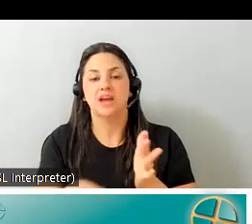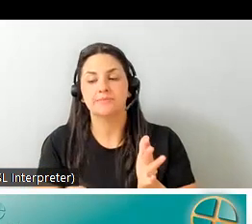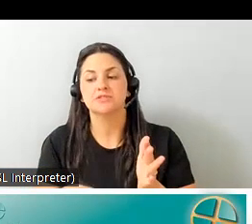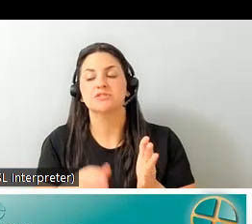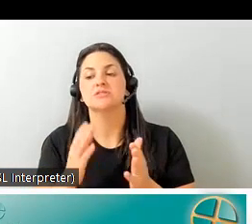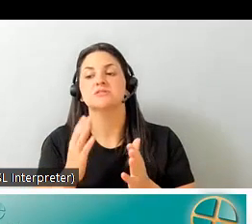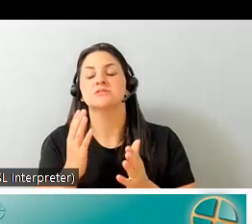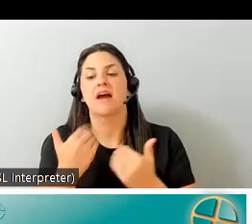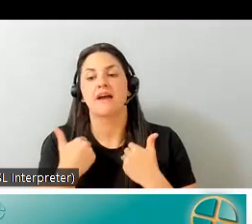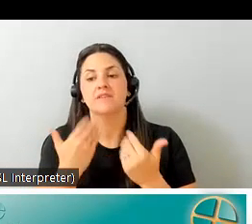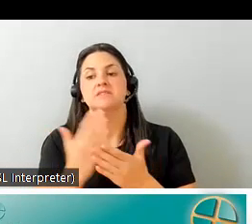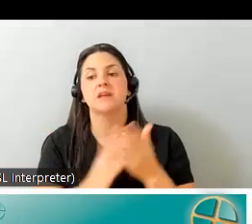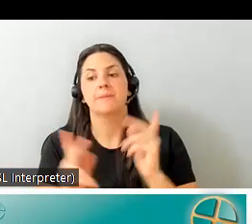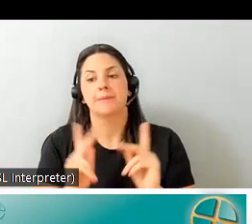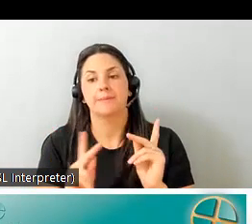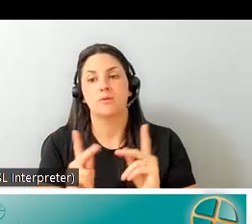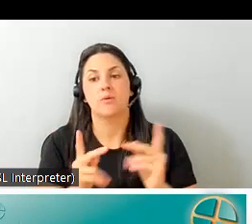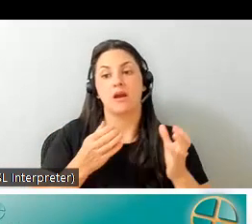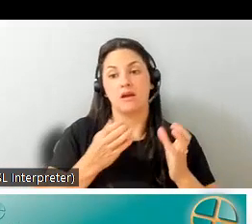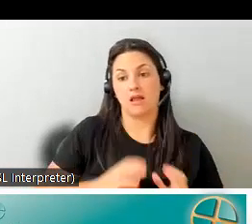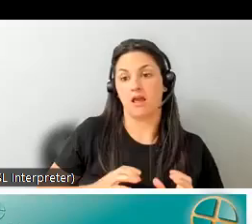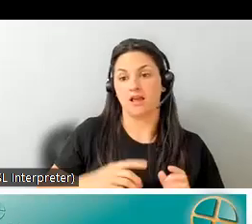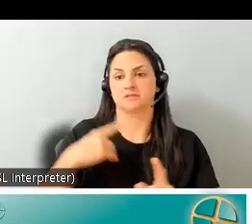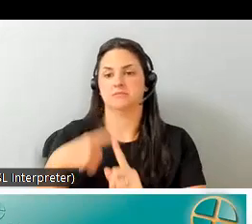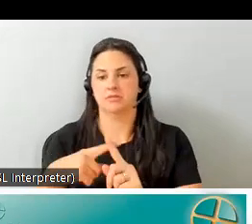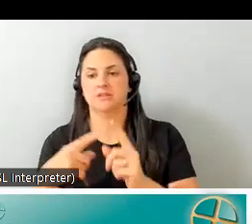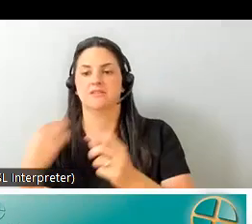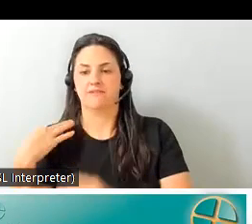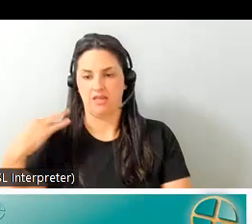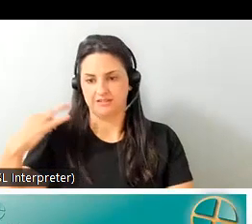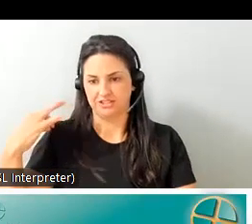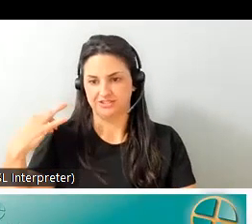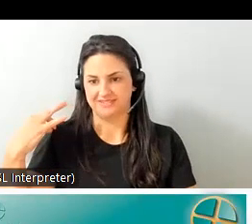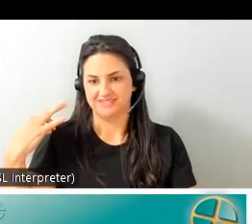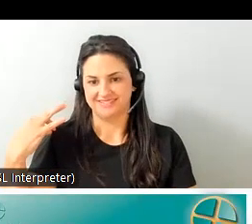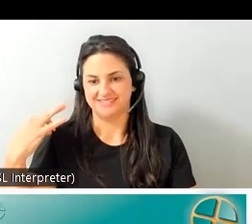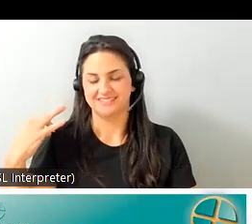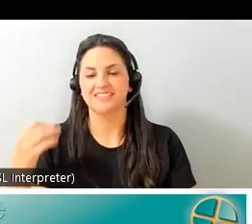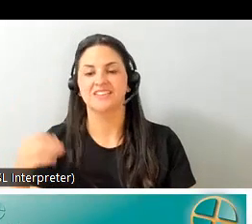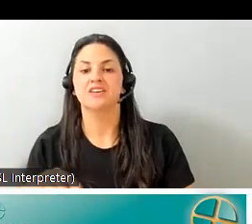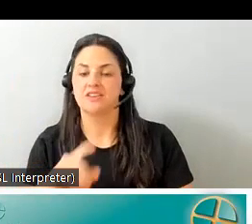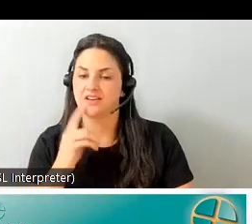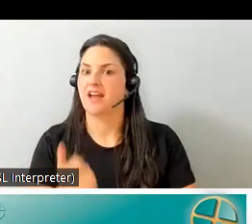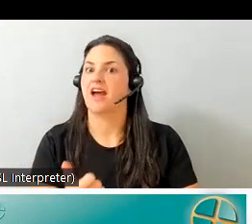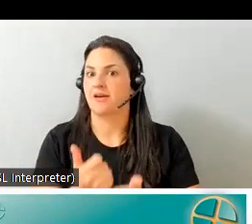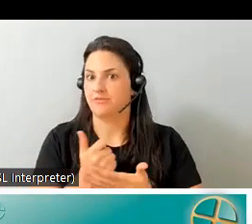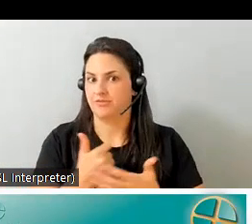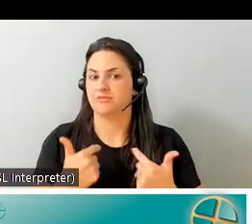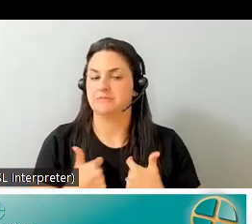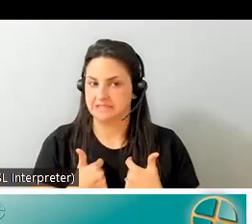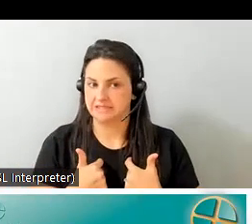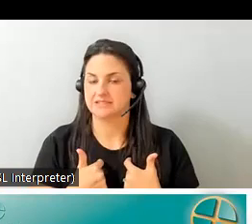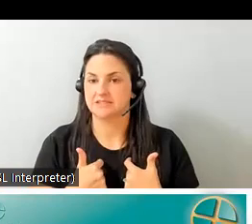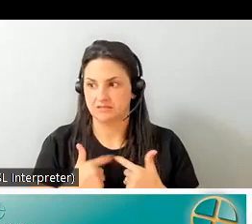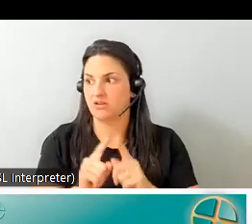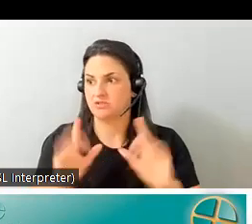are both clients and volunteers which has been uh really helpful to me personally i think to the